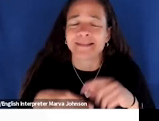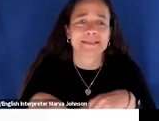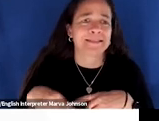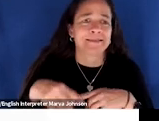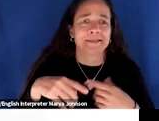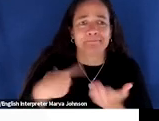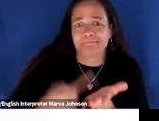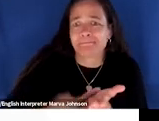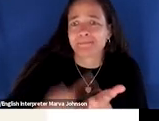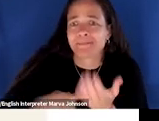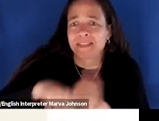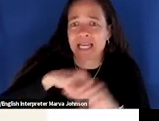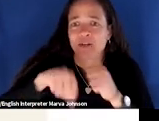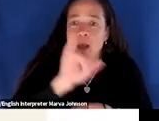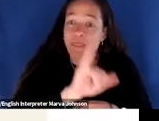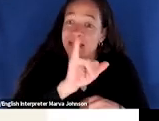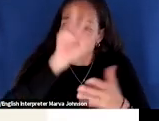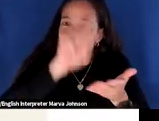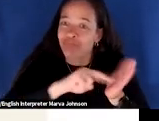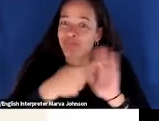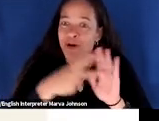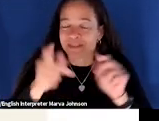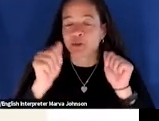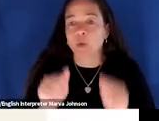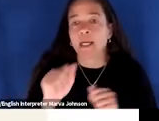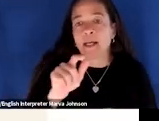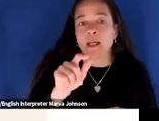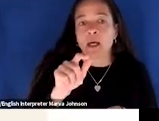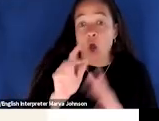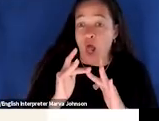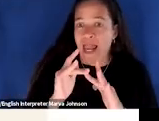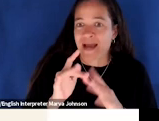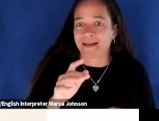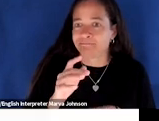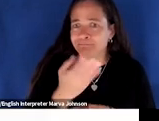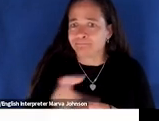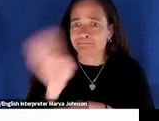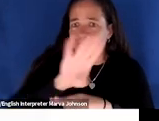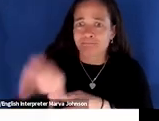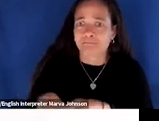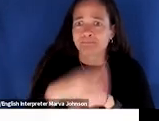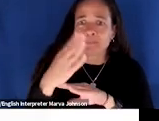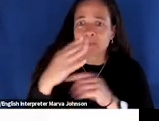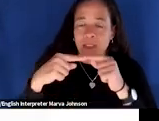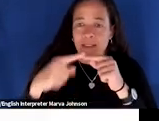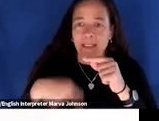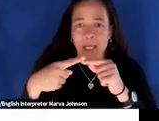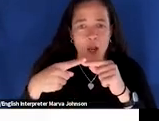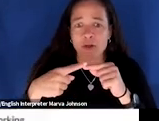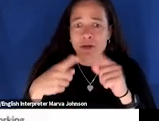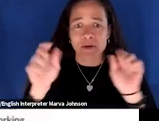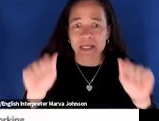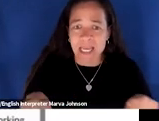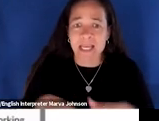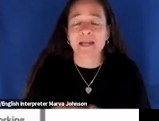all about uh but you can do that online 24 7 i'm thinking pretty much all year long maybe we take a couple days off here and there but suffice to say